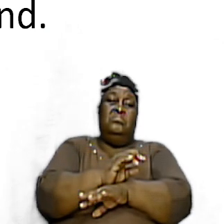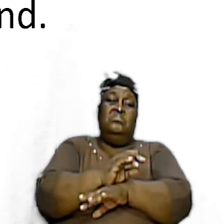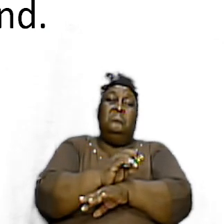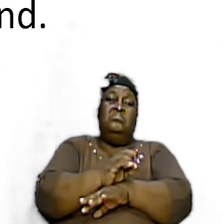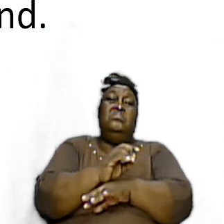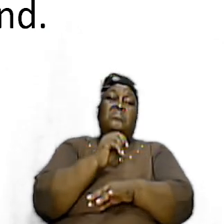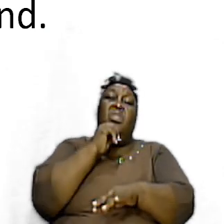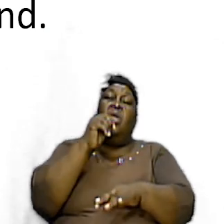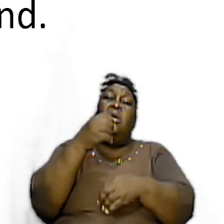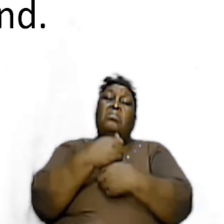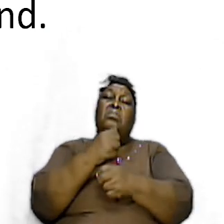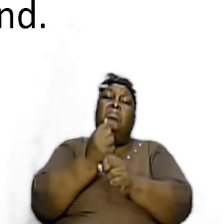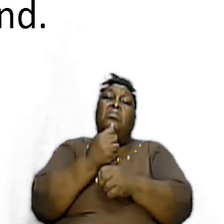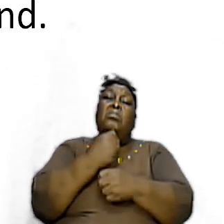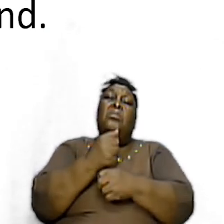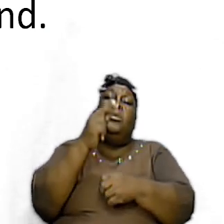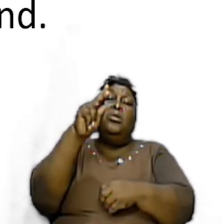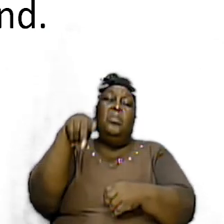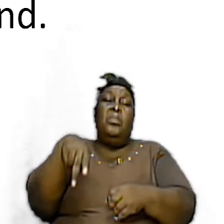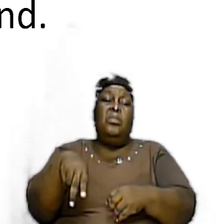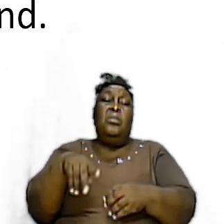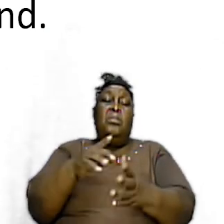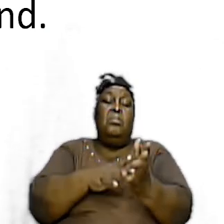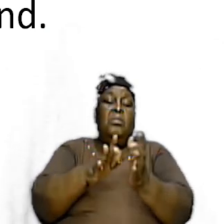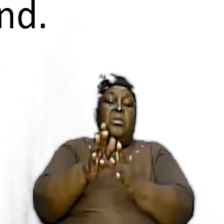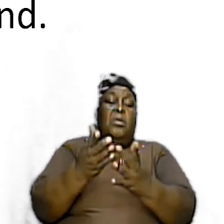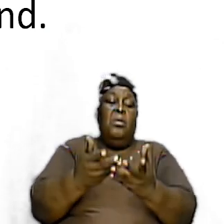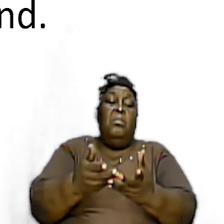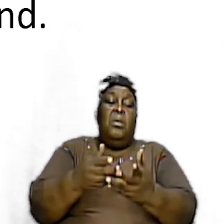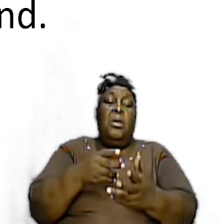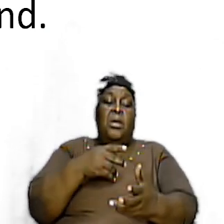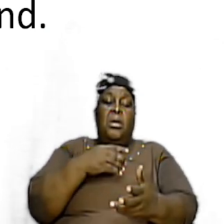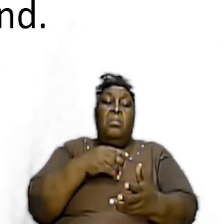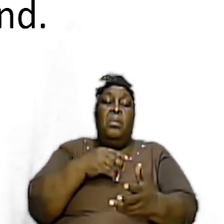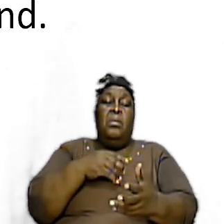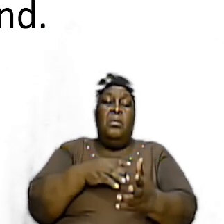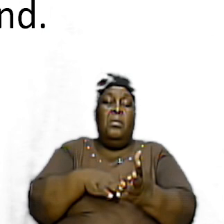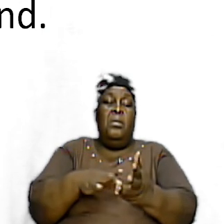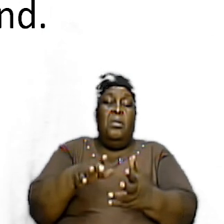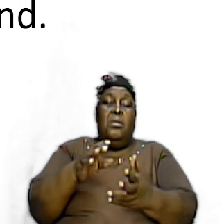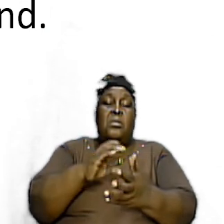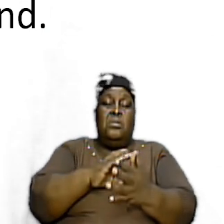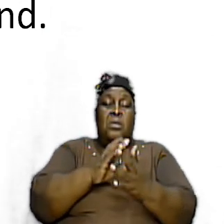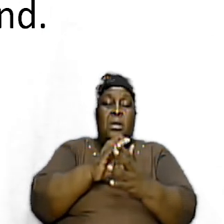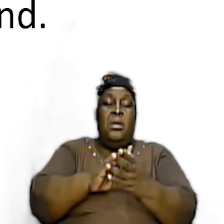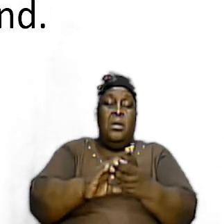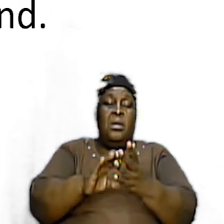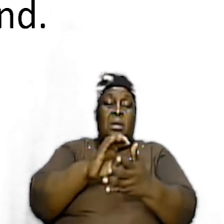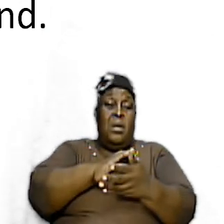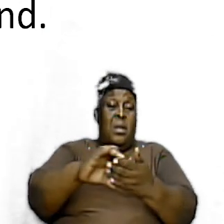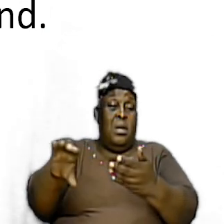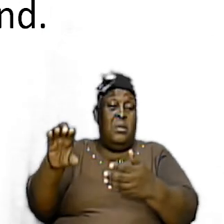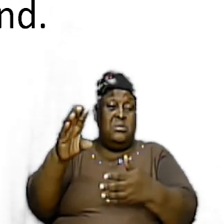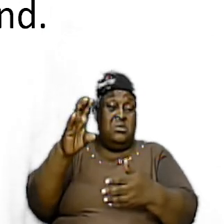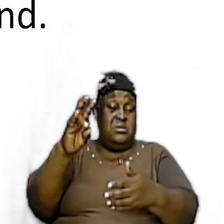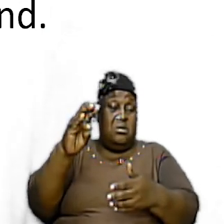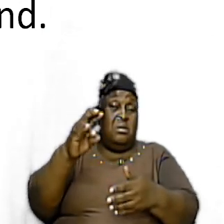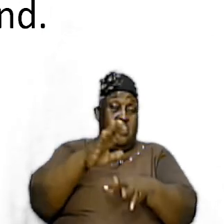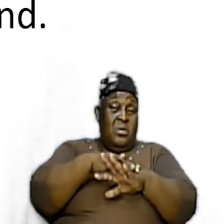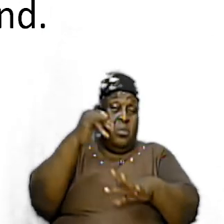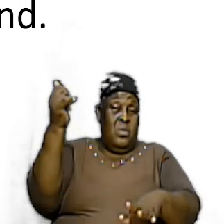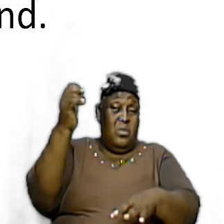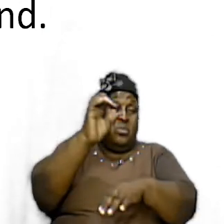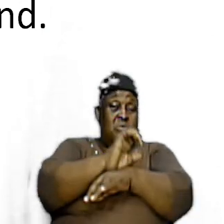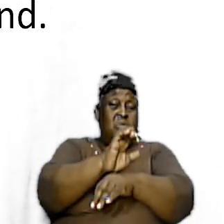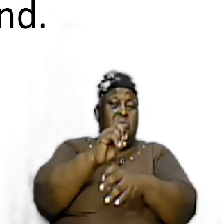made up because the Bible in Acts chapter 7 literally called them the church in the wilderness